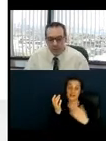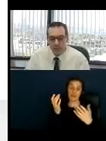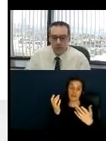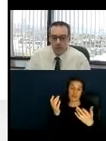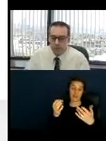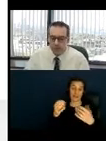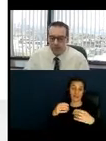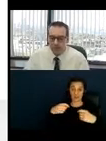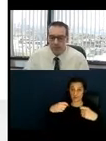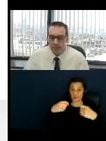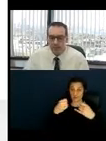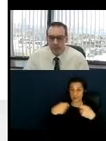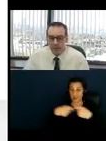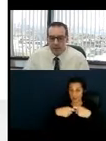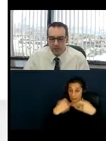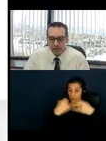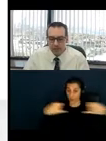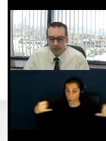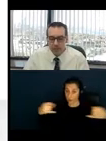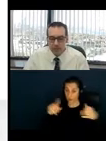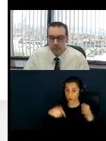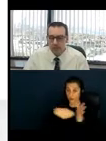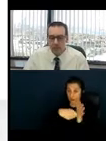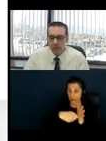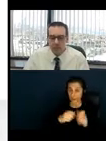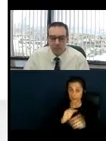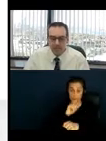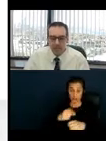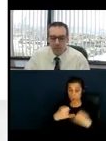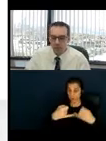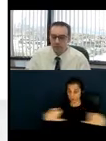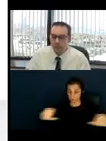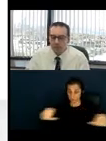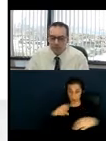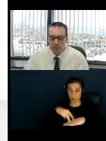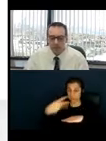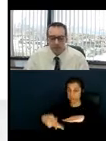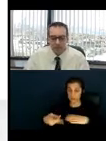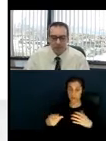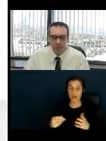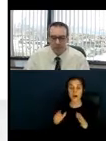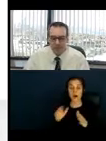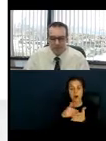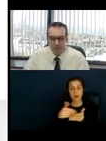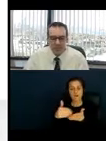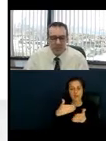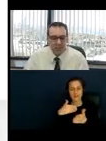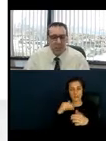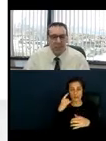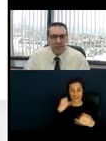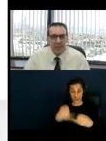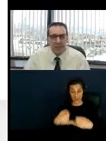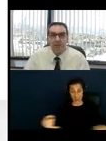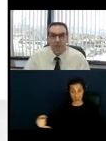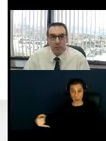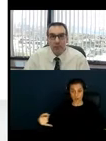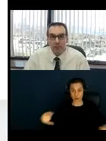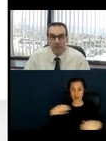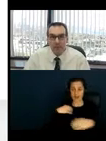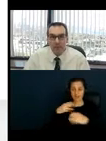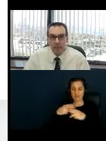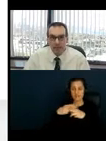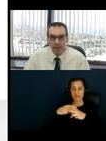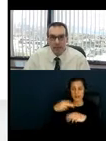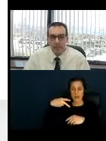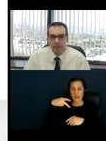be covered to reduce tripping hazards, and oftentimes there are these little plastic portable ramps with a cord section underneath that could remedy